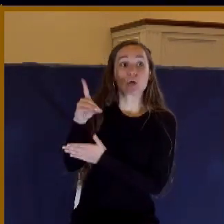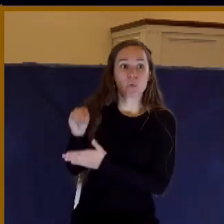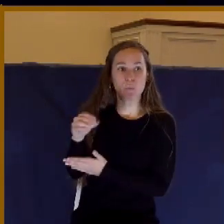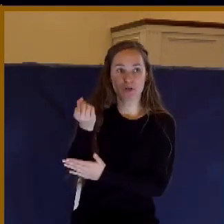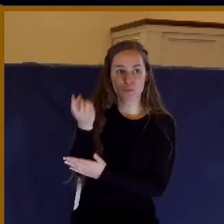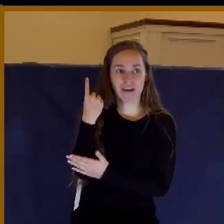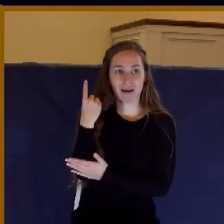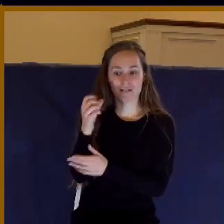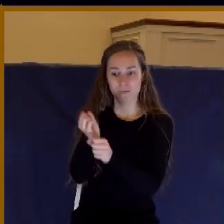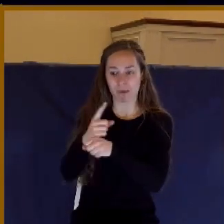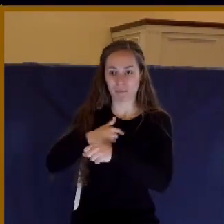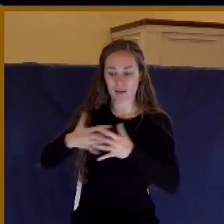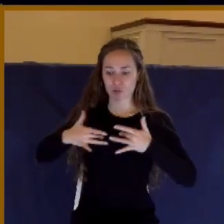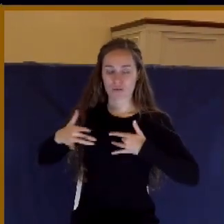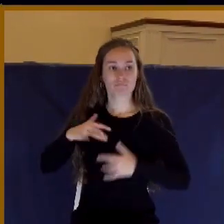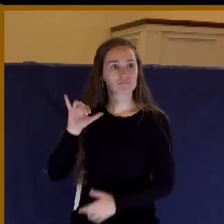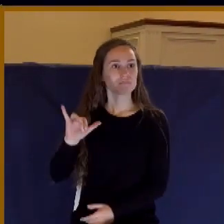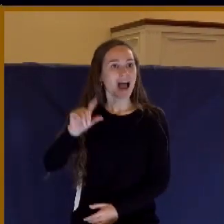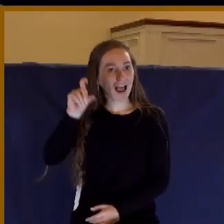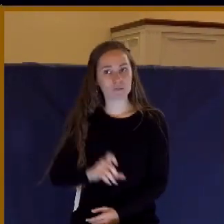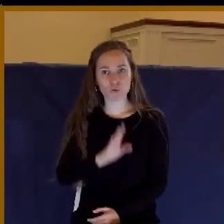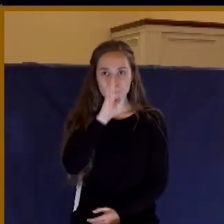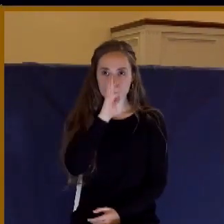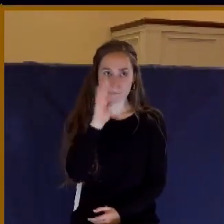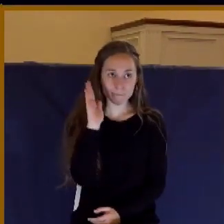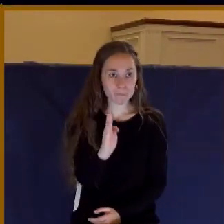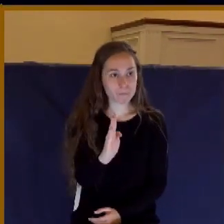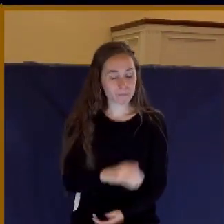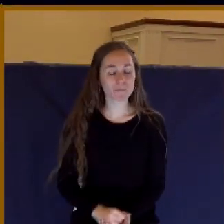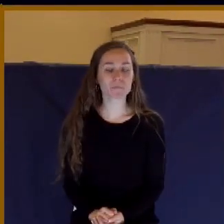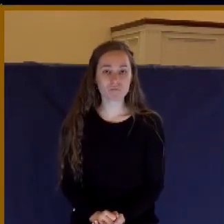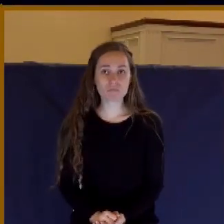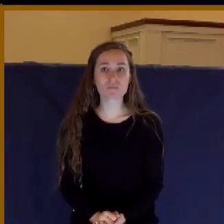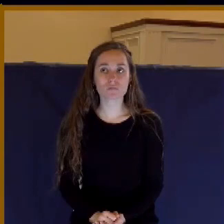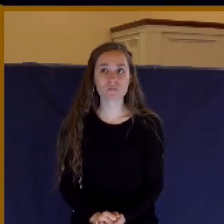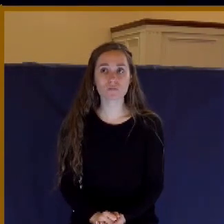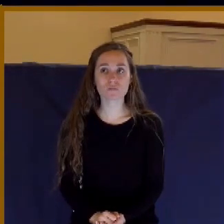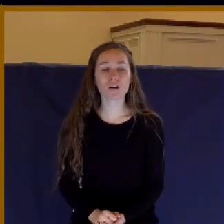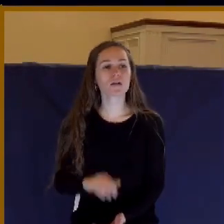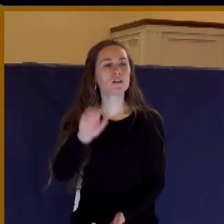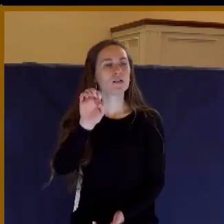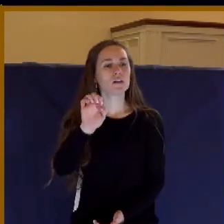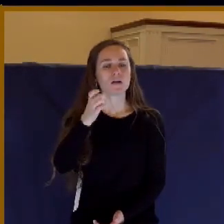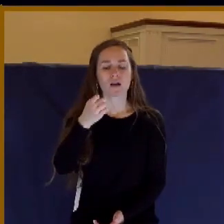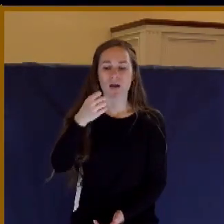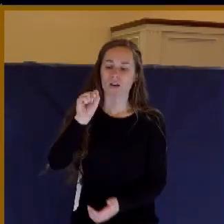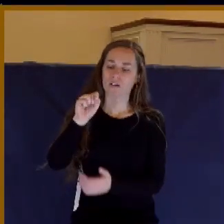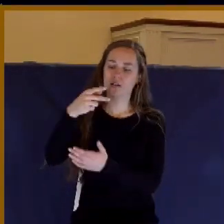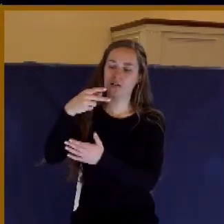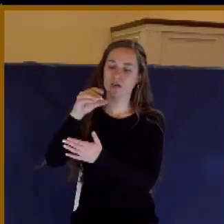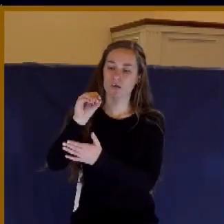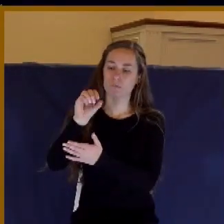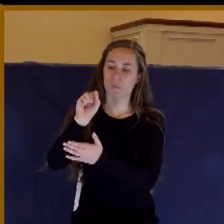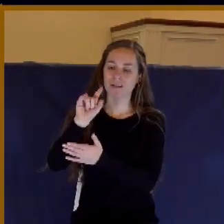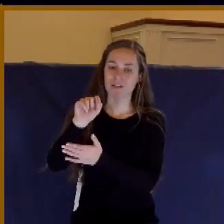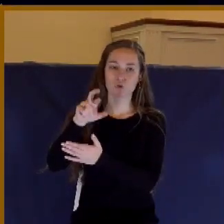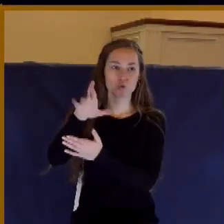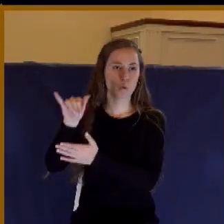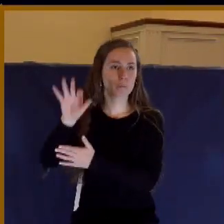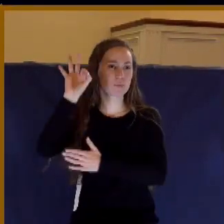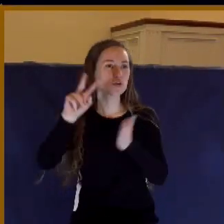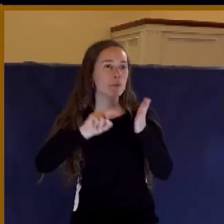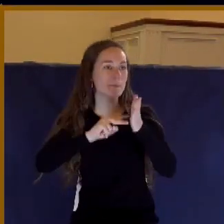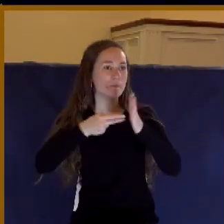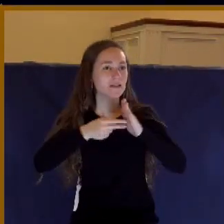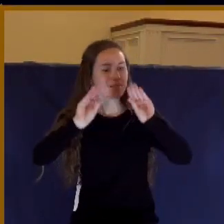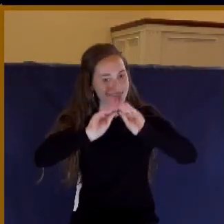And so, there's no real expositional preaching. What is expository preaching? It's just making the text clear. It's